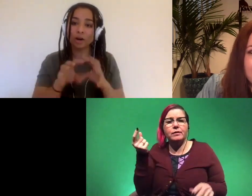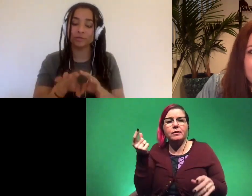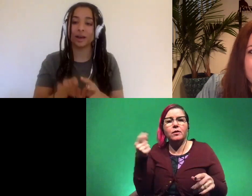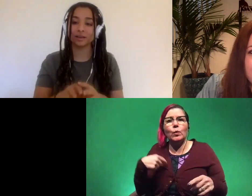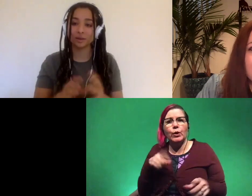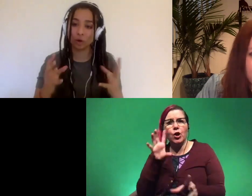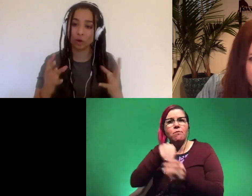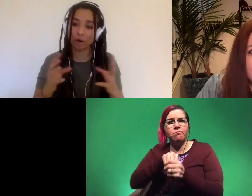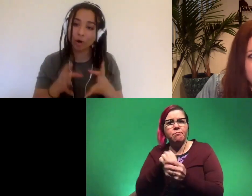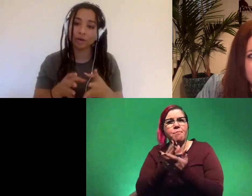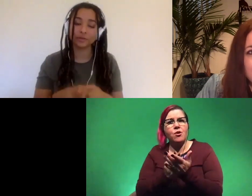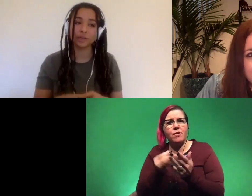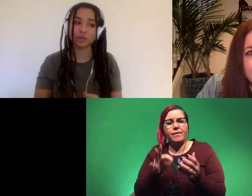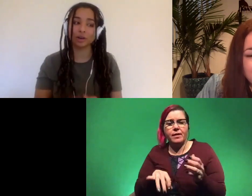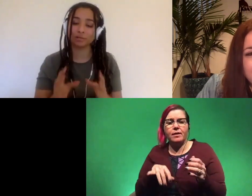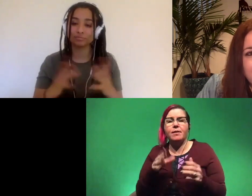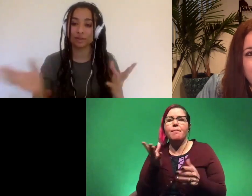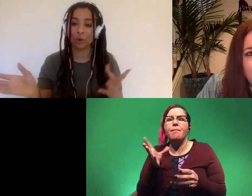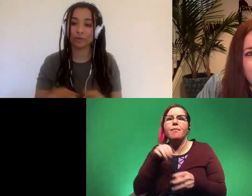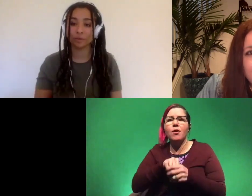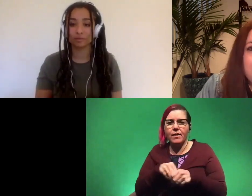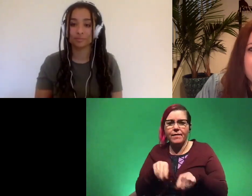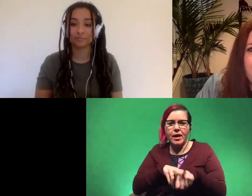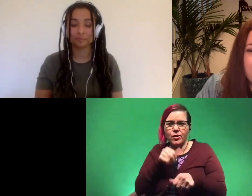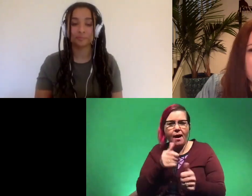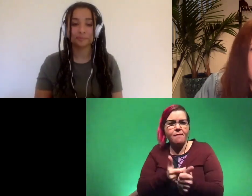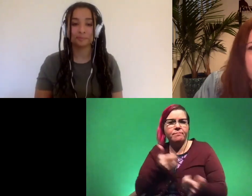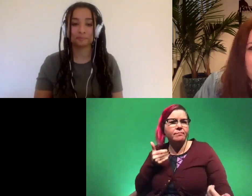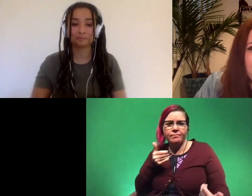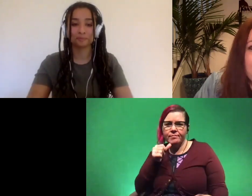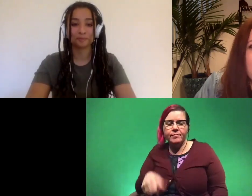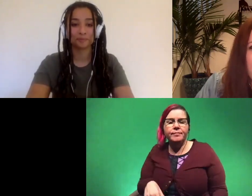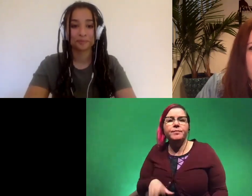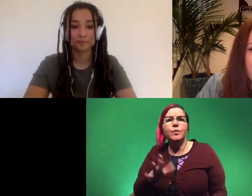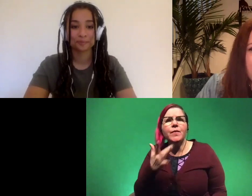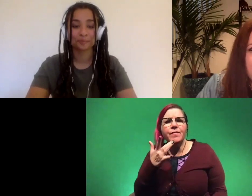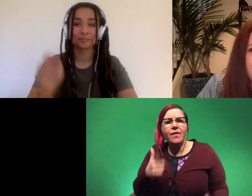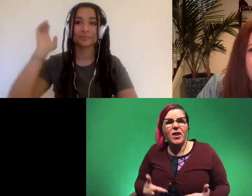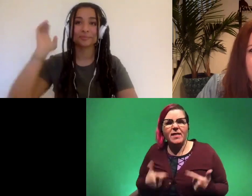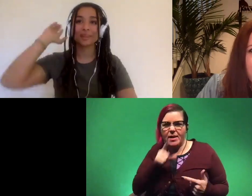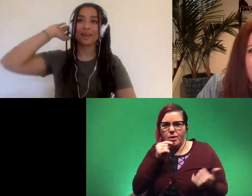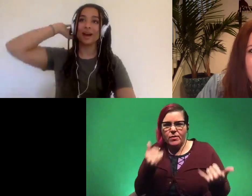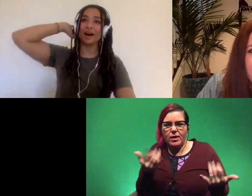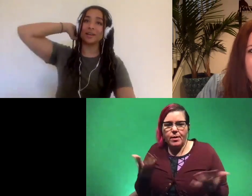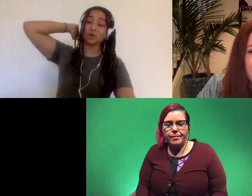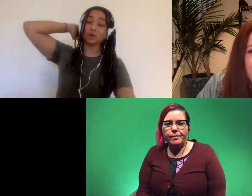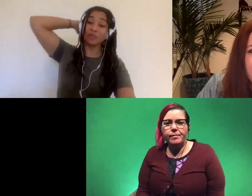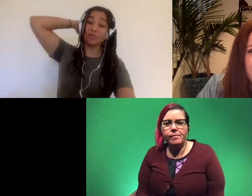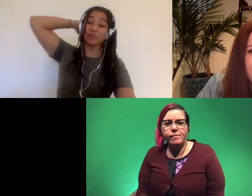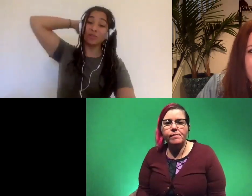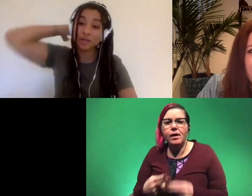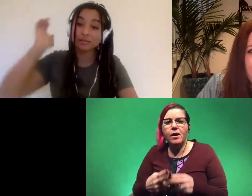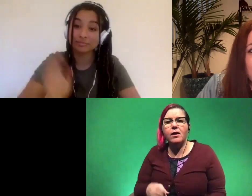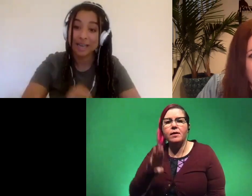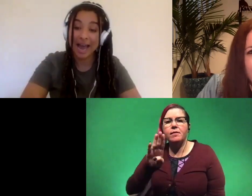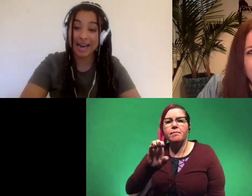part of that we're a part of nature not away from it right what's your favorite living bird right now uh it's called the bell